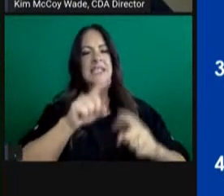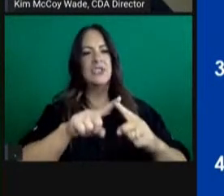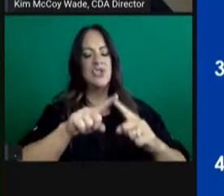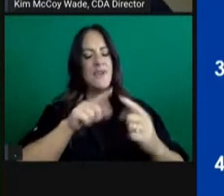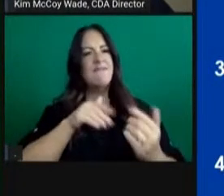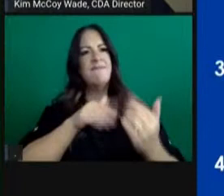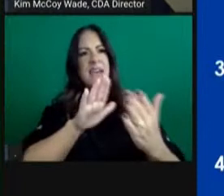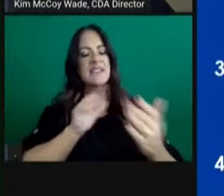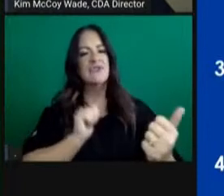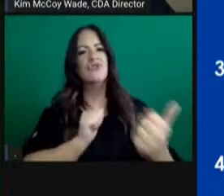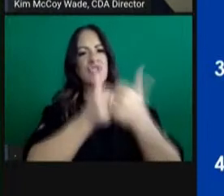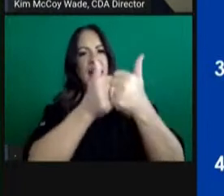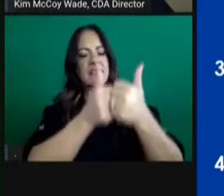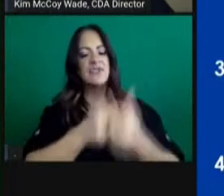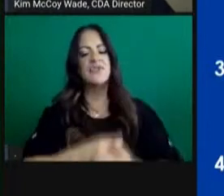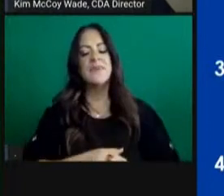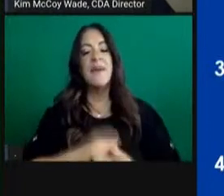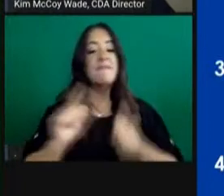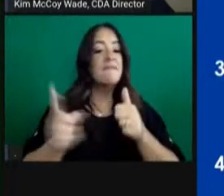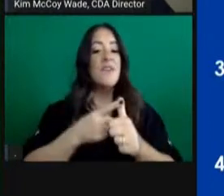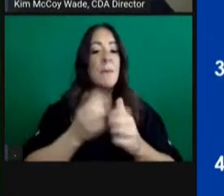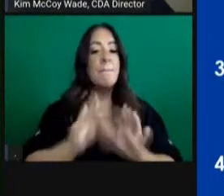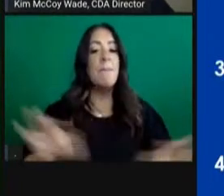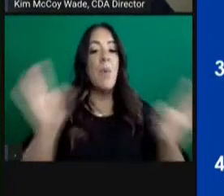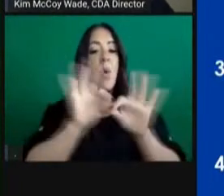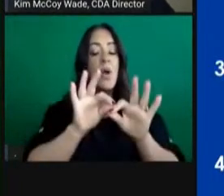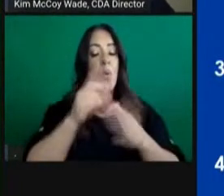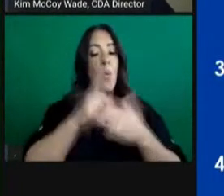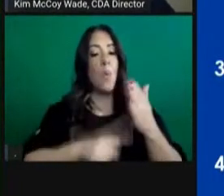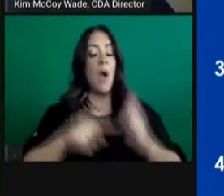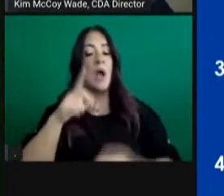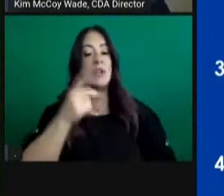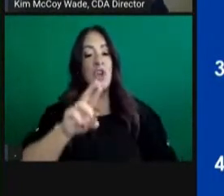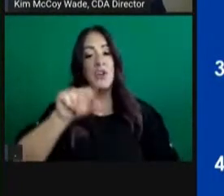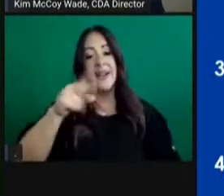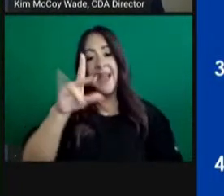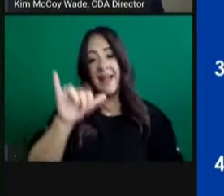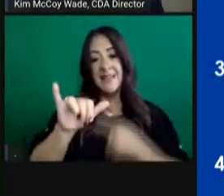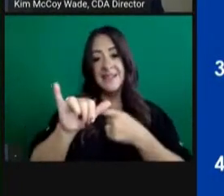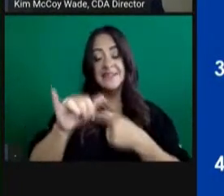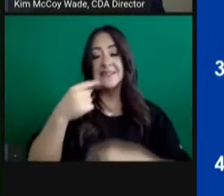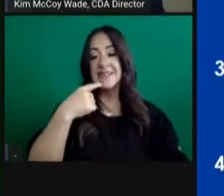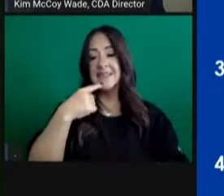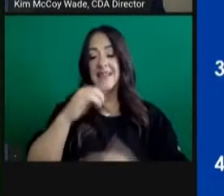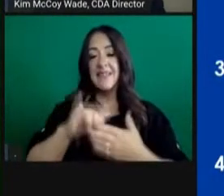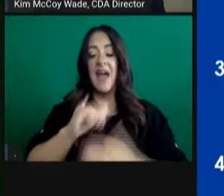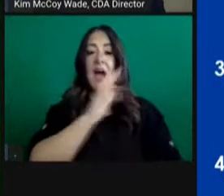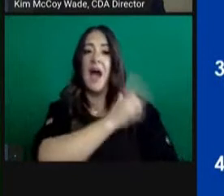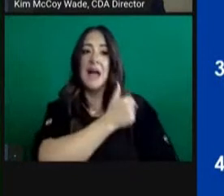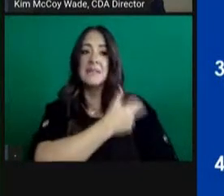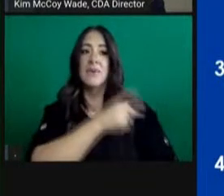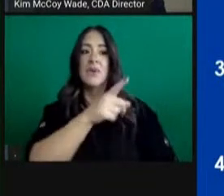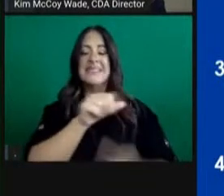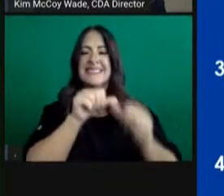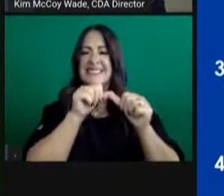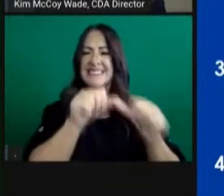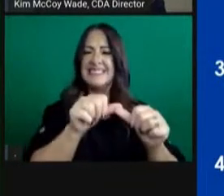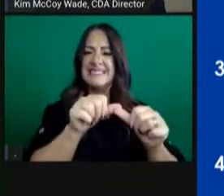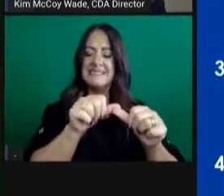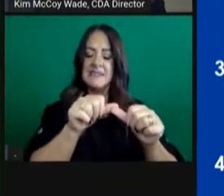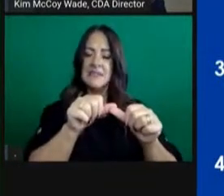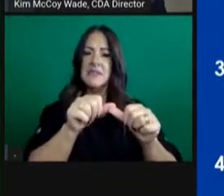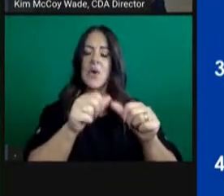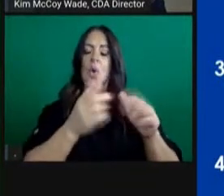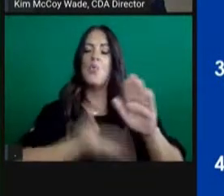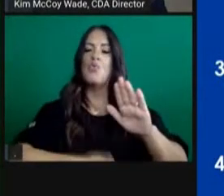high-level goals. First and foremost, as the Secretary said, that hospitals are able to remain in that conventional, that normal